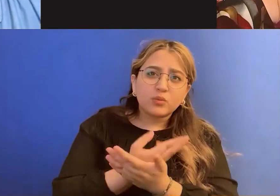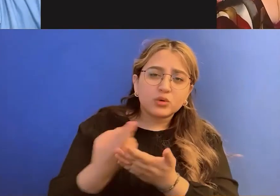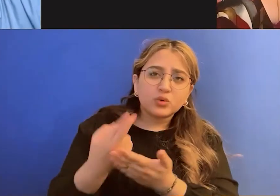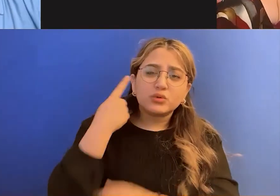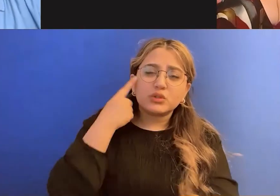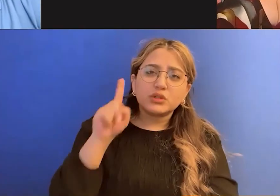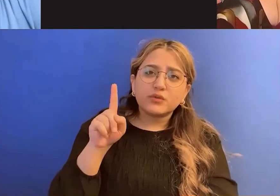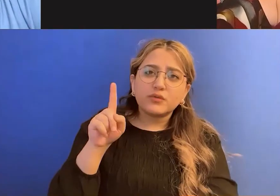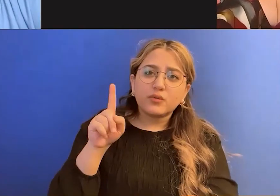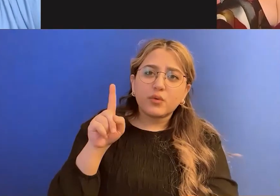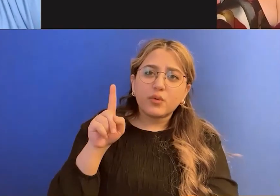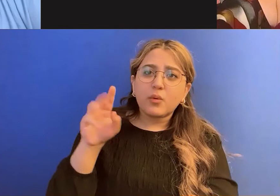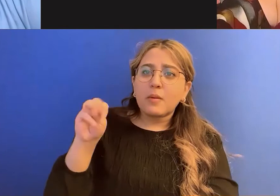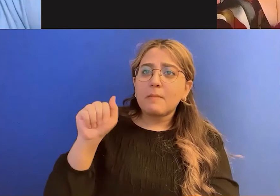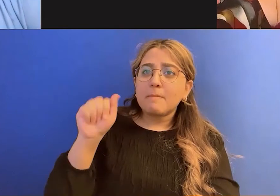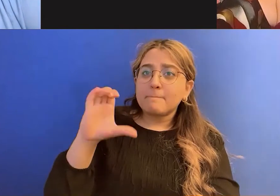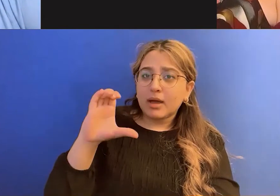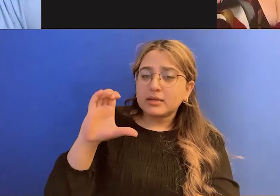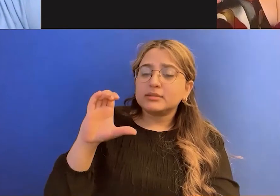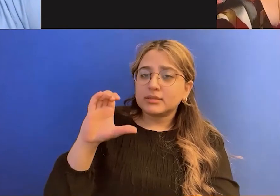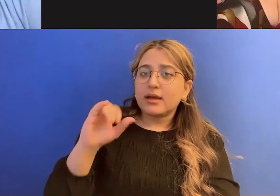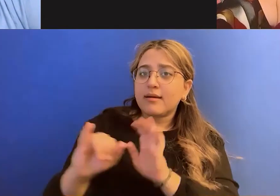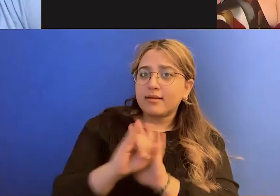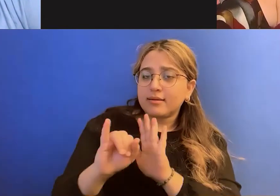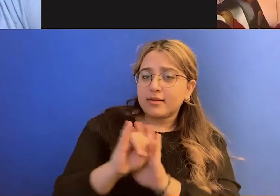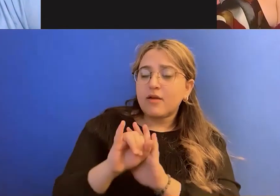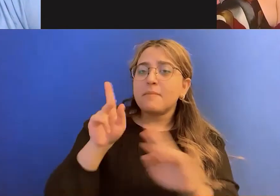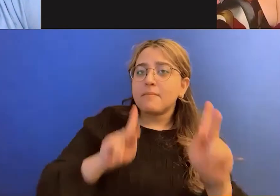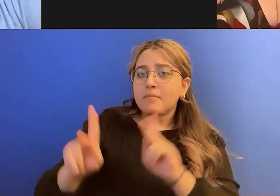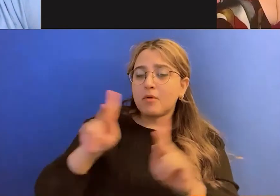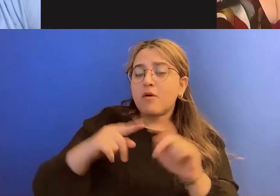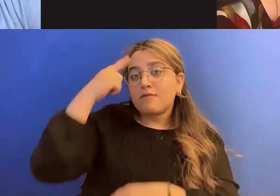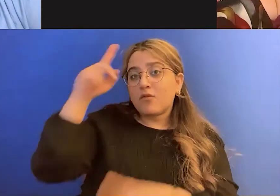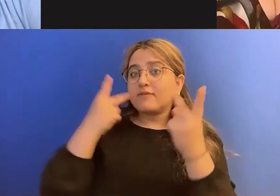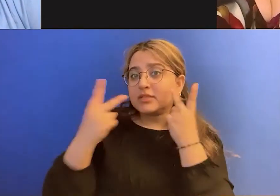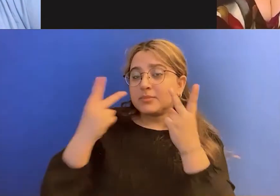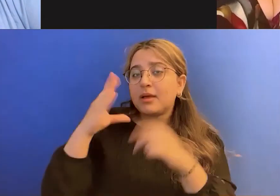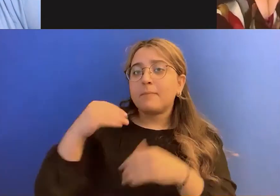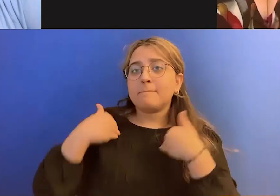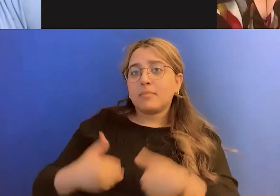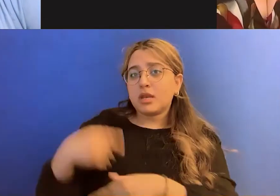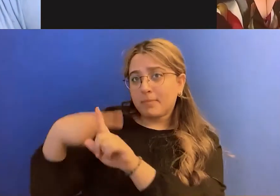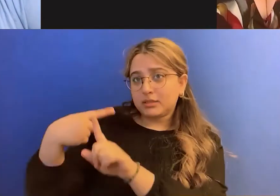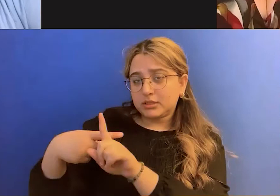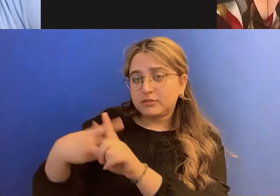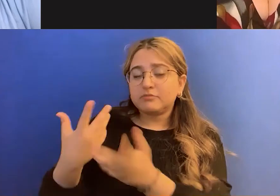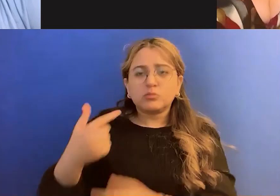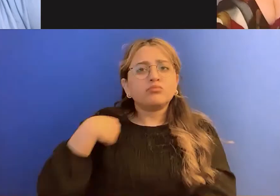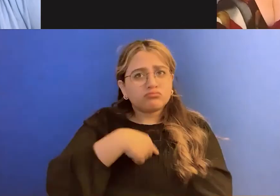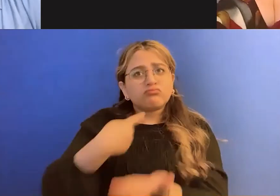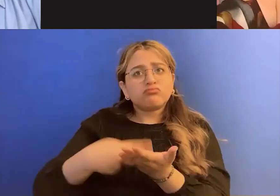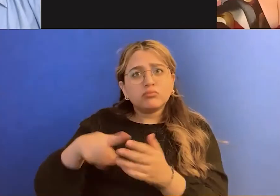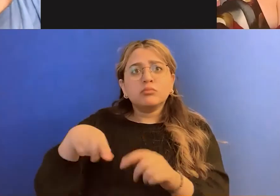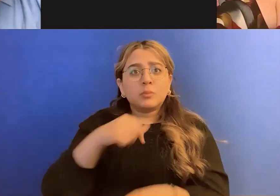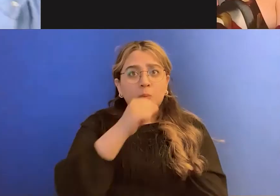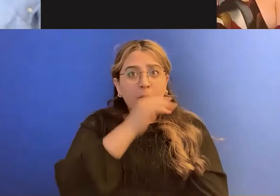masculine identified folks for visibility and body positivity who are, we've been talking about the women and fem, what else is out there?